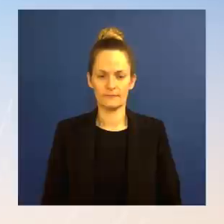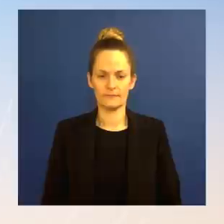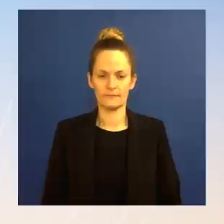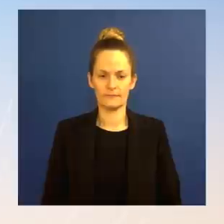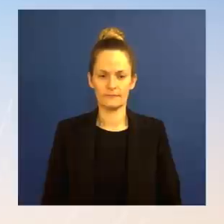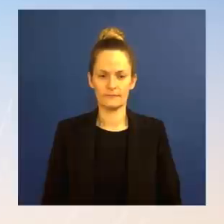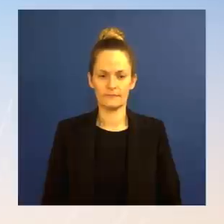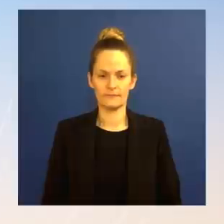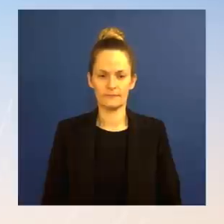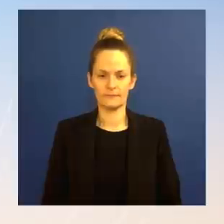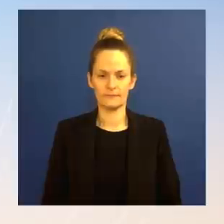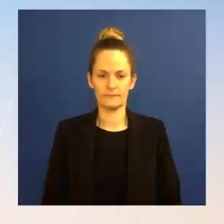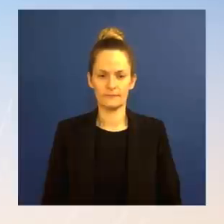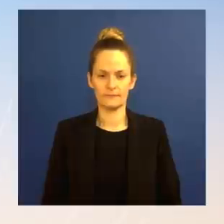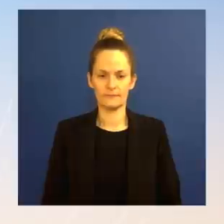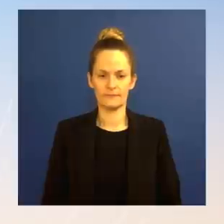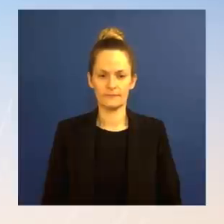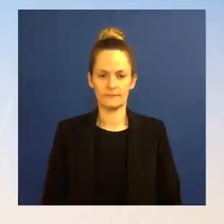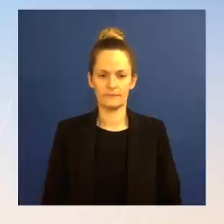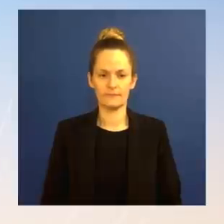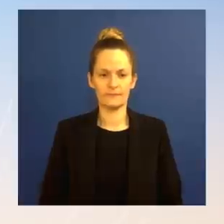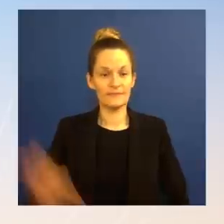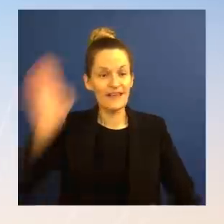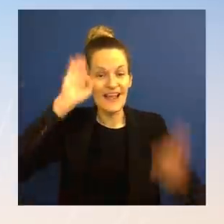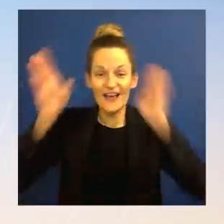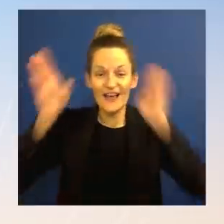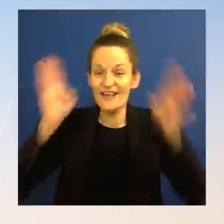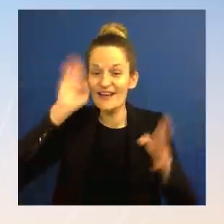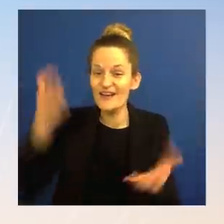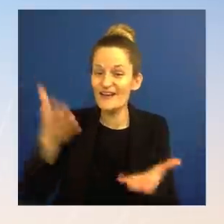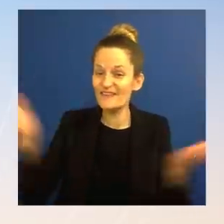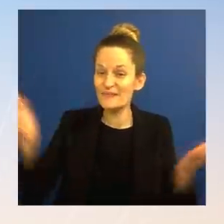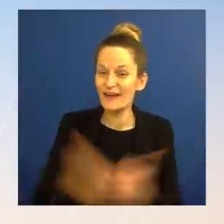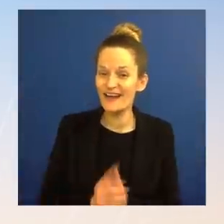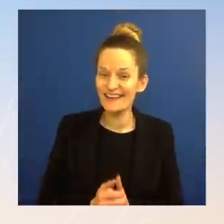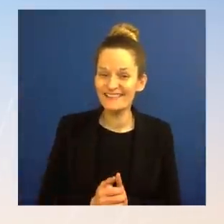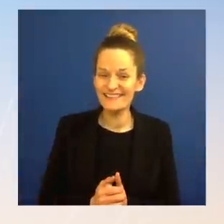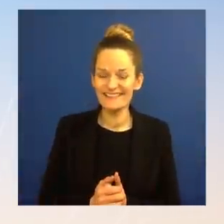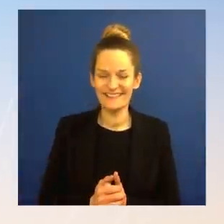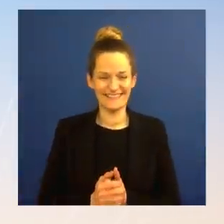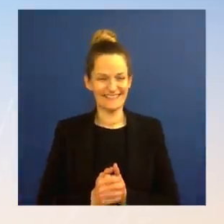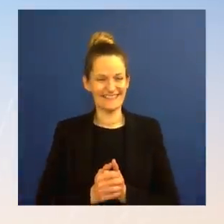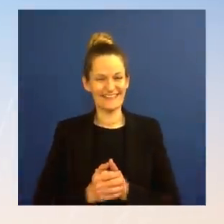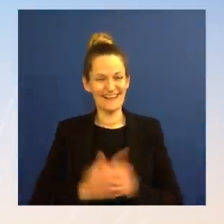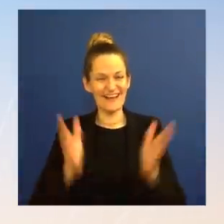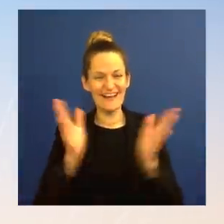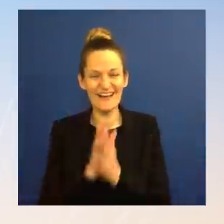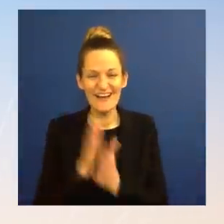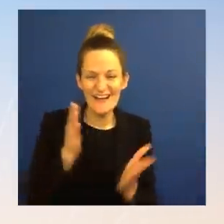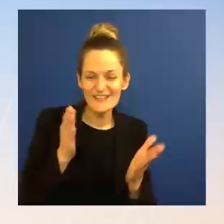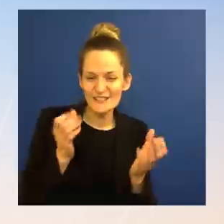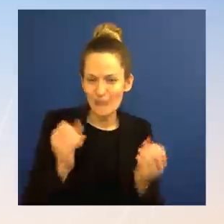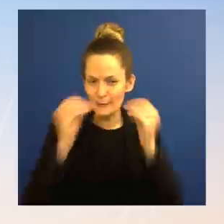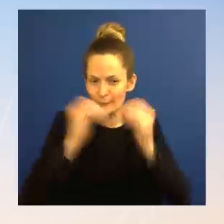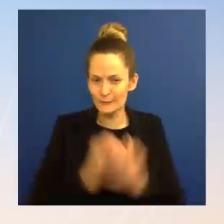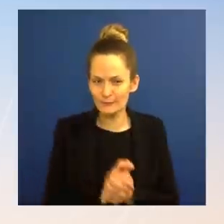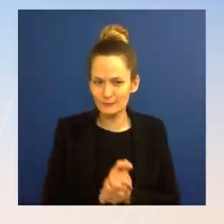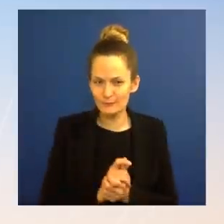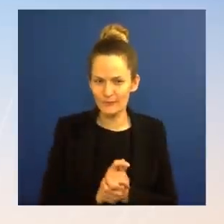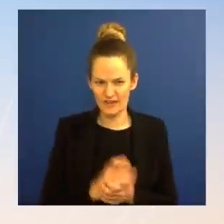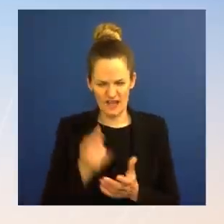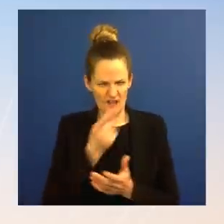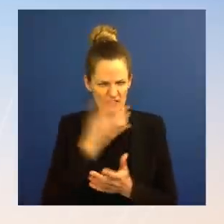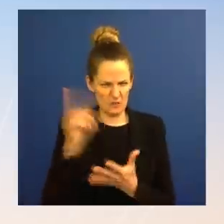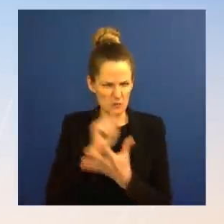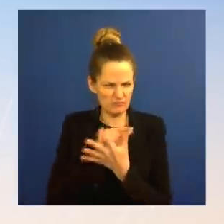Ms. Hi, everyone. The Hi. Ms. Okay. So, I have a couple of short items at the top, a lot of